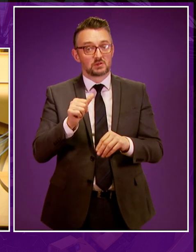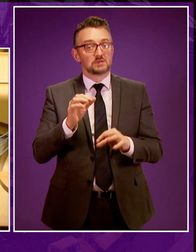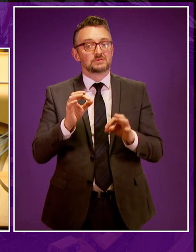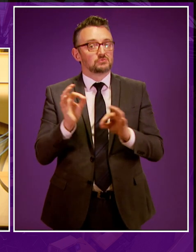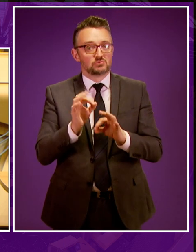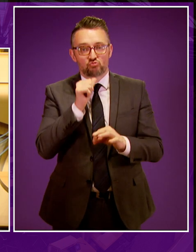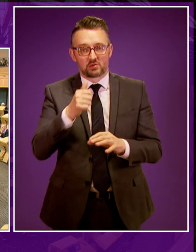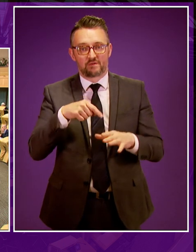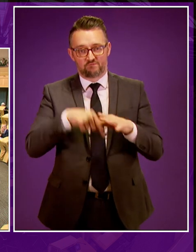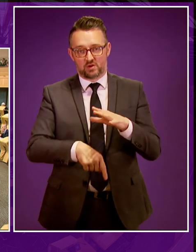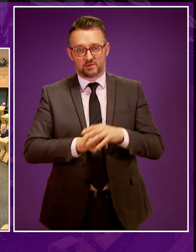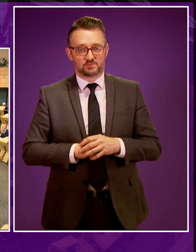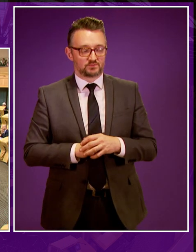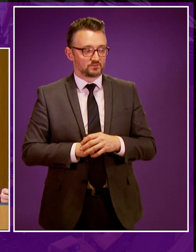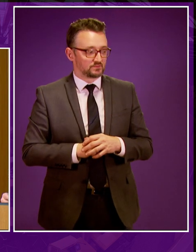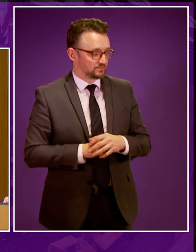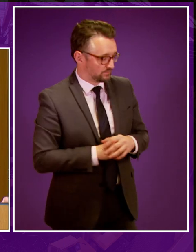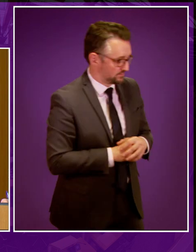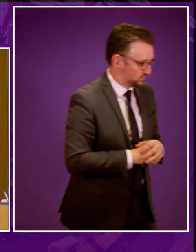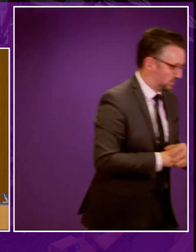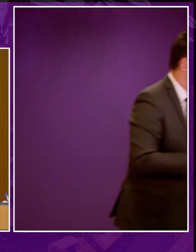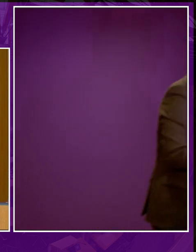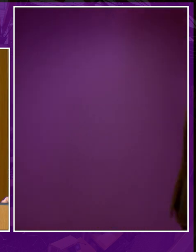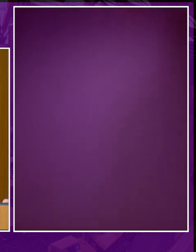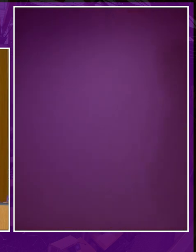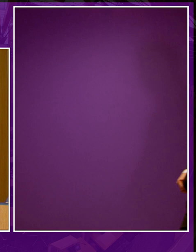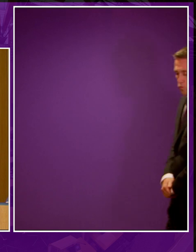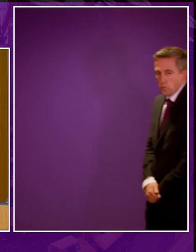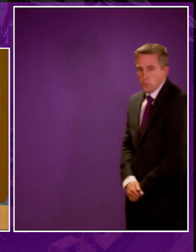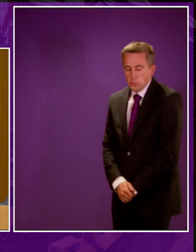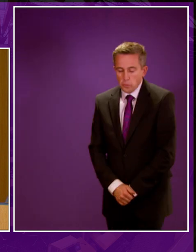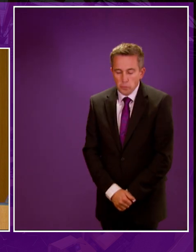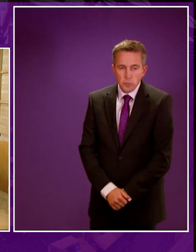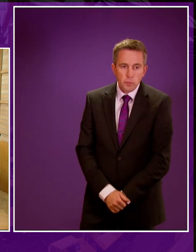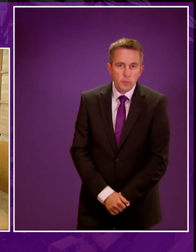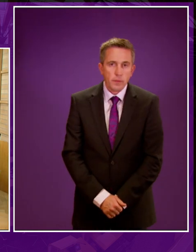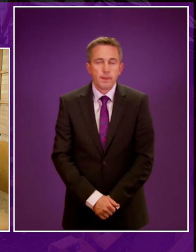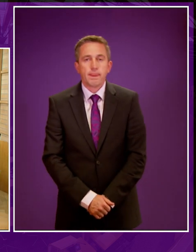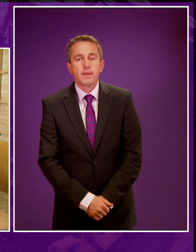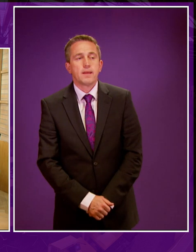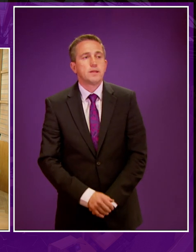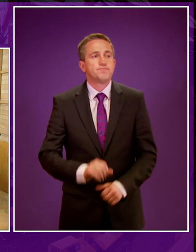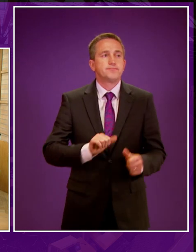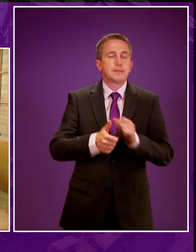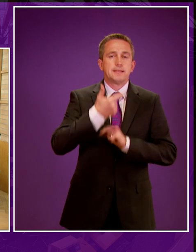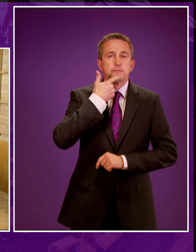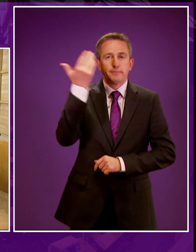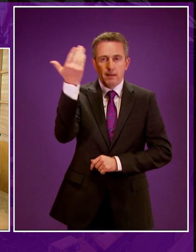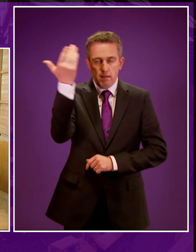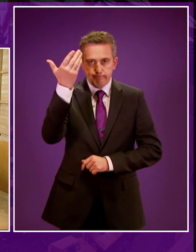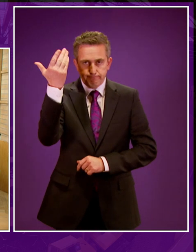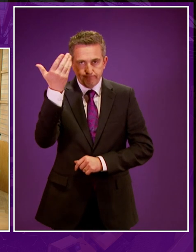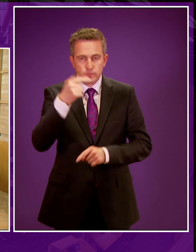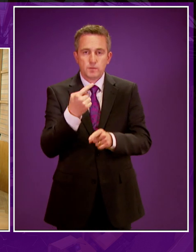frack. Thank you very much, Mr Day. I call Brian Gwittle, followed by Ben McPherson. Mr McPherson will be the last speaker